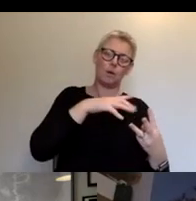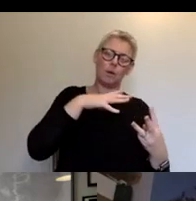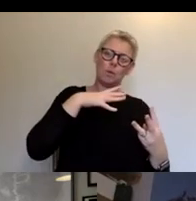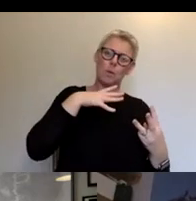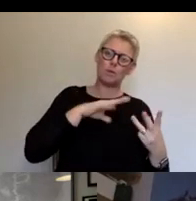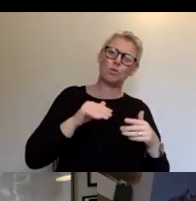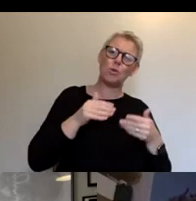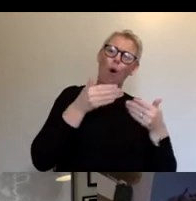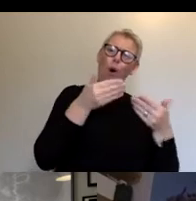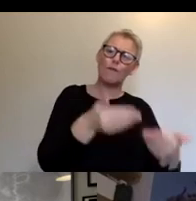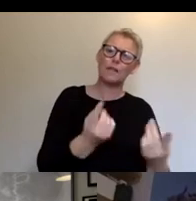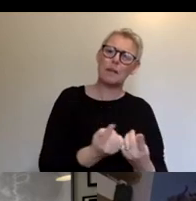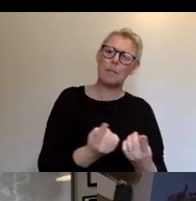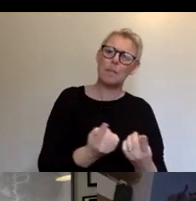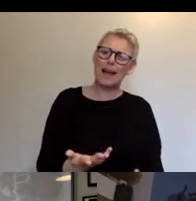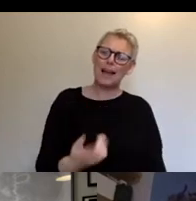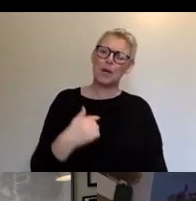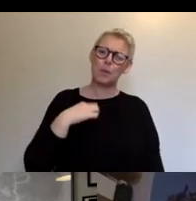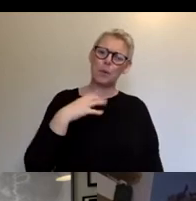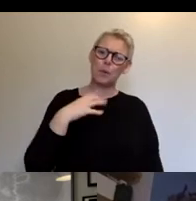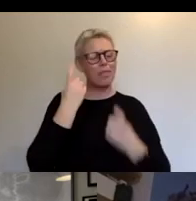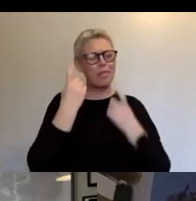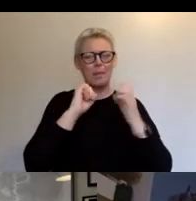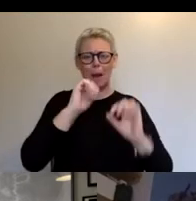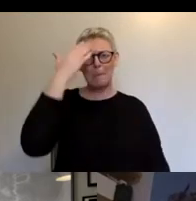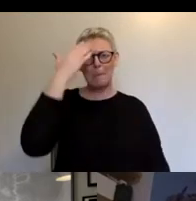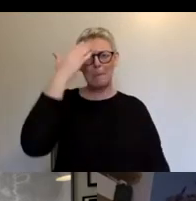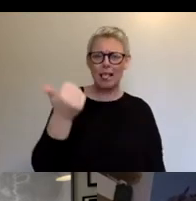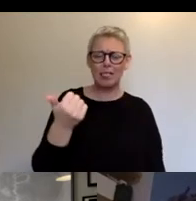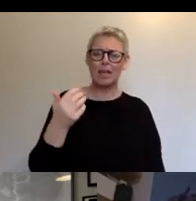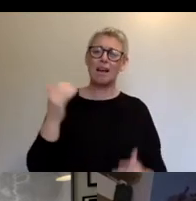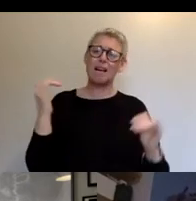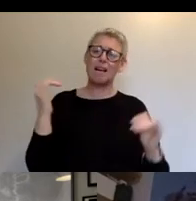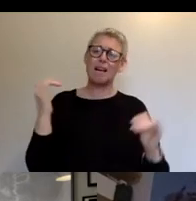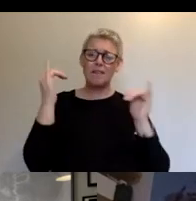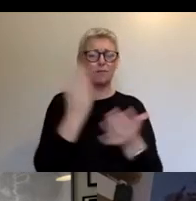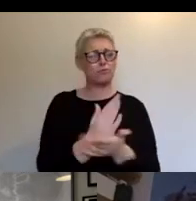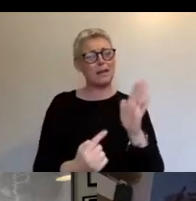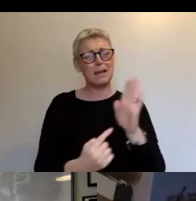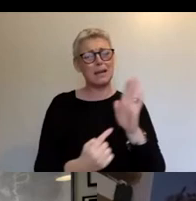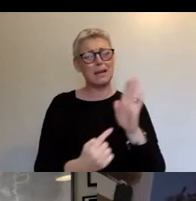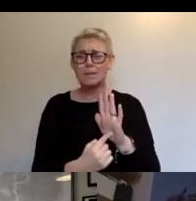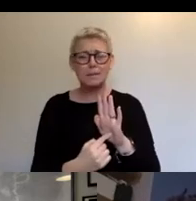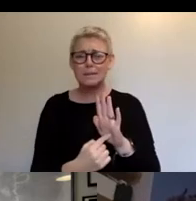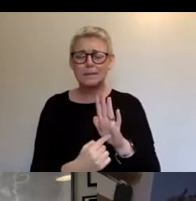important cultural event in the Bristol calendar. And we really wanted to be able to